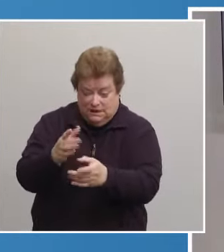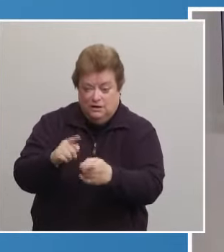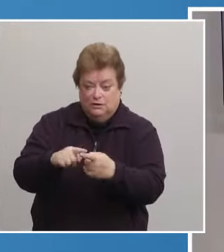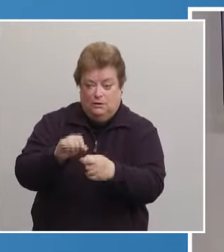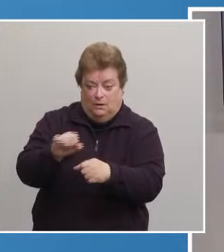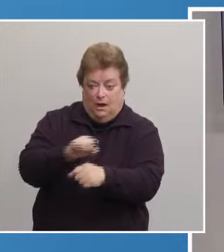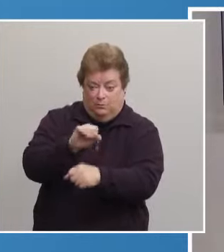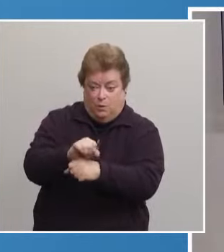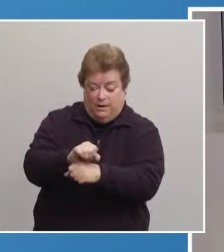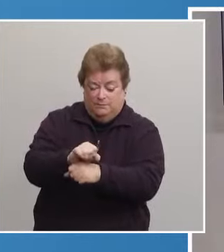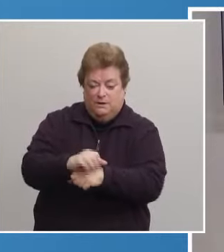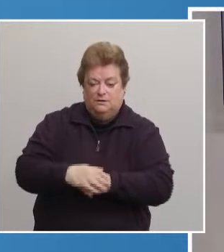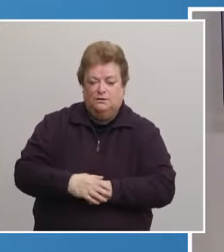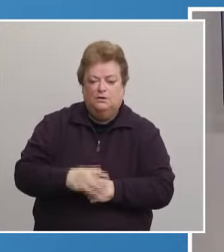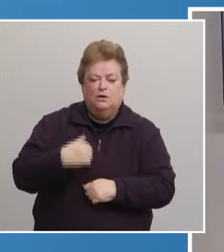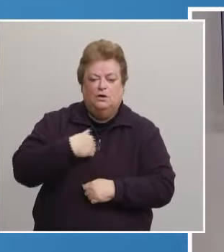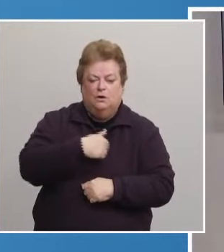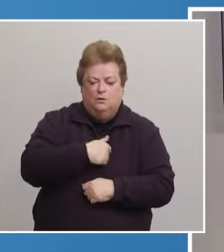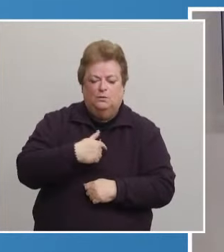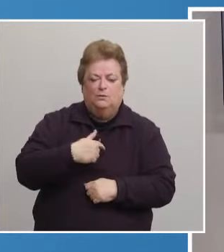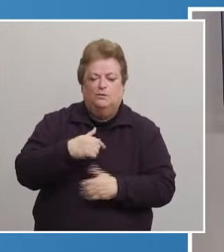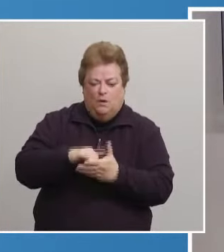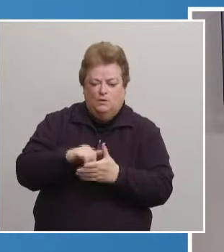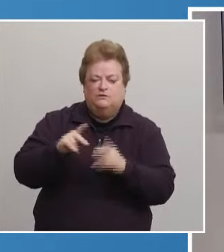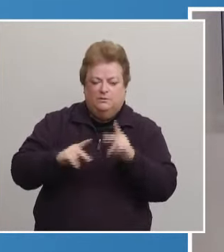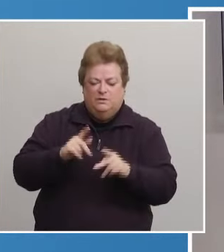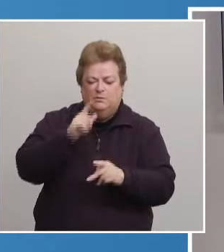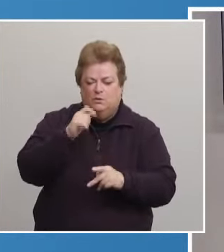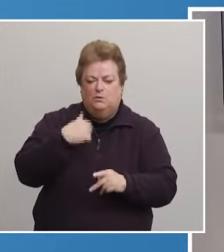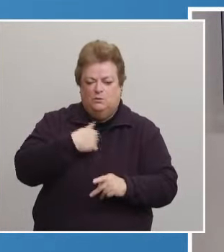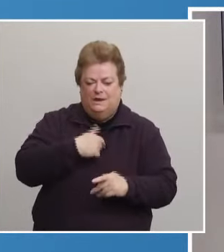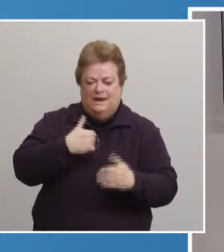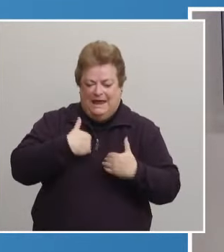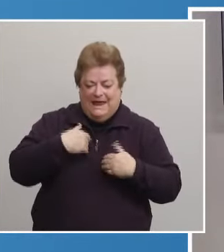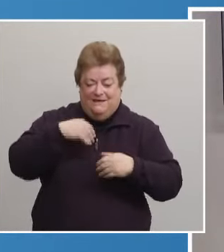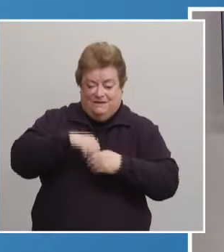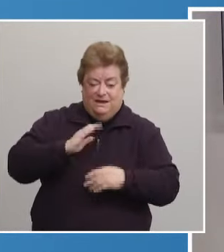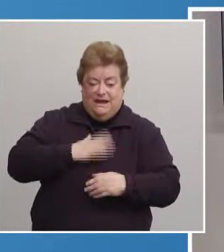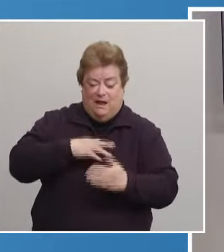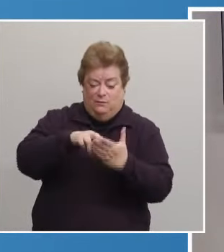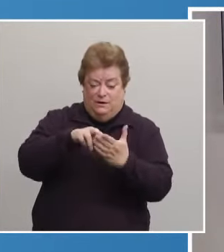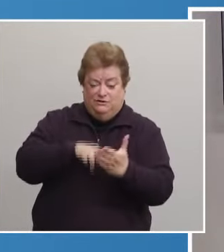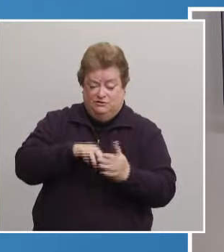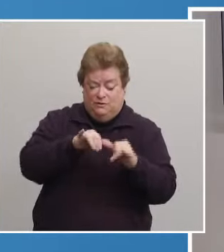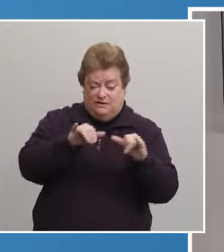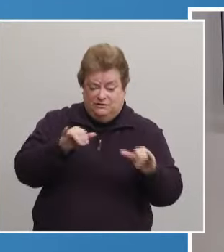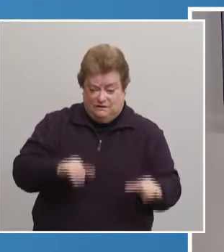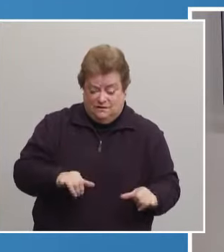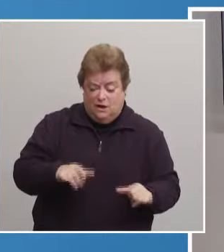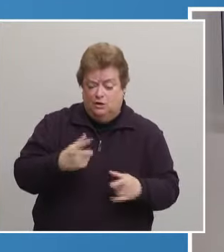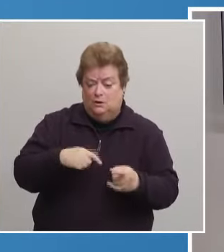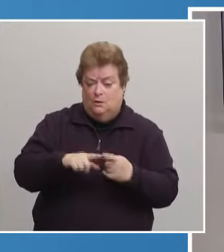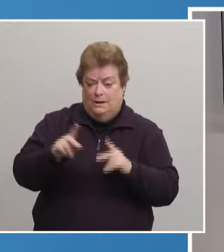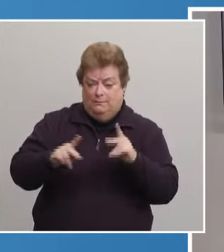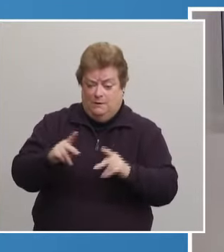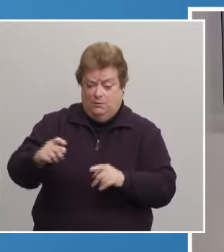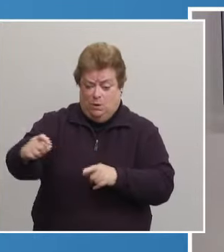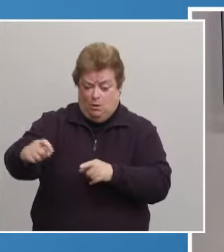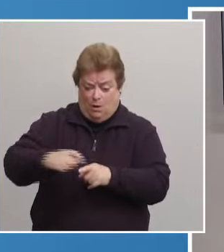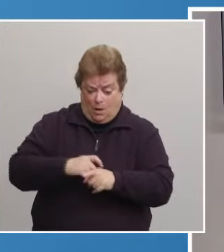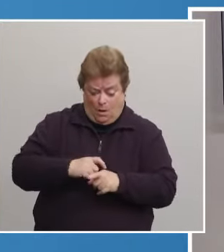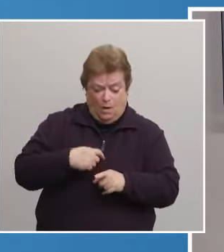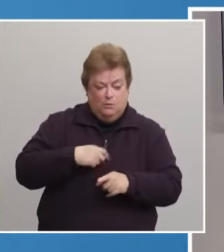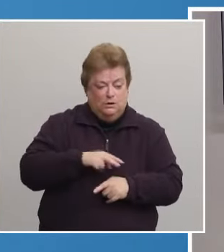are individuals that we have in our registration system. So when people call in, we're able to get their appointments